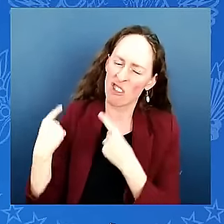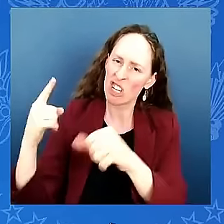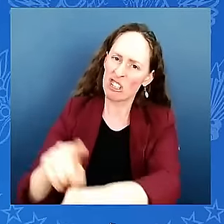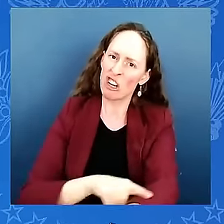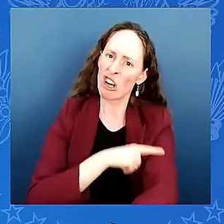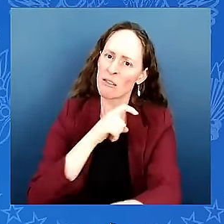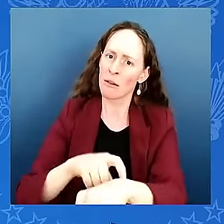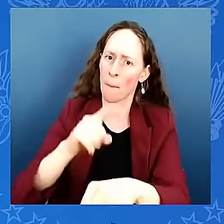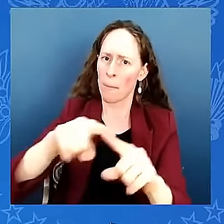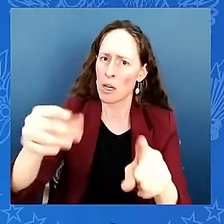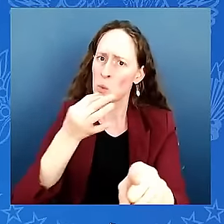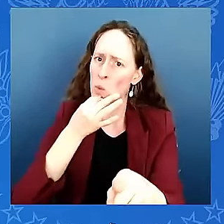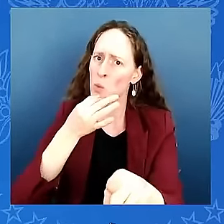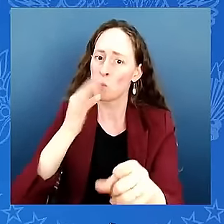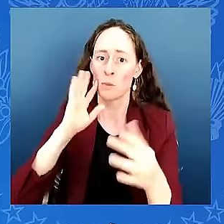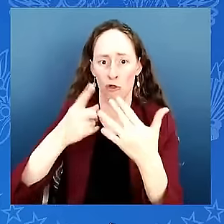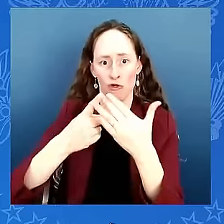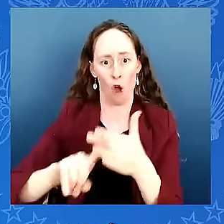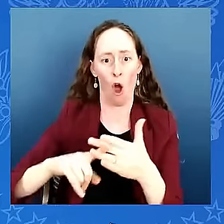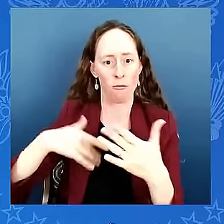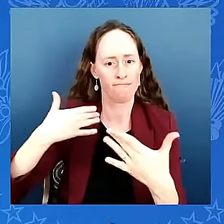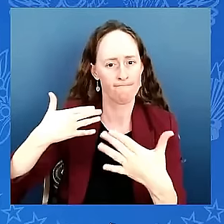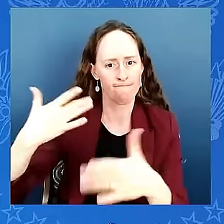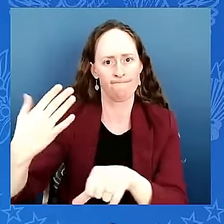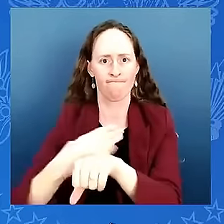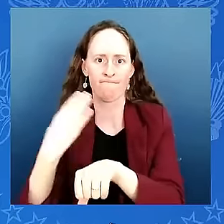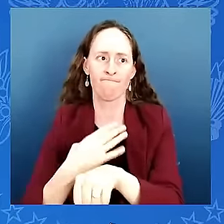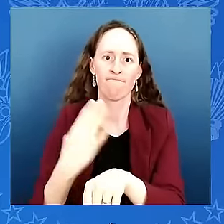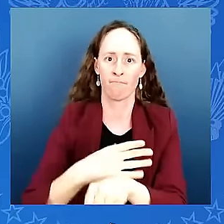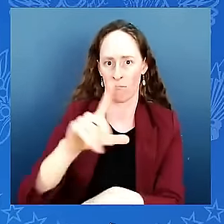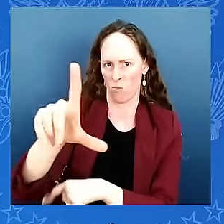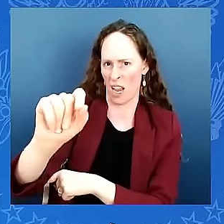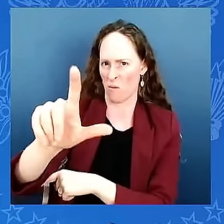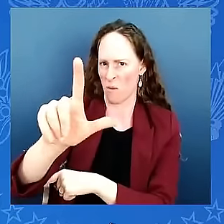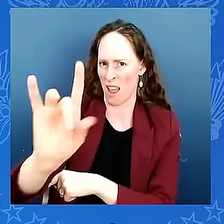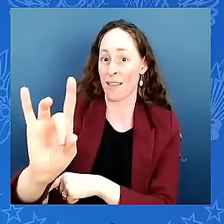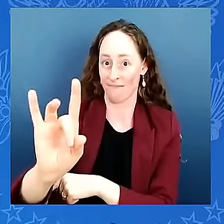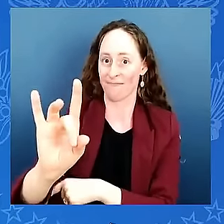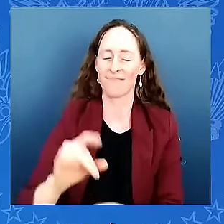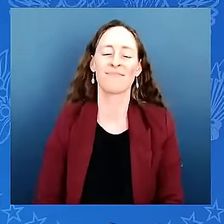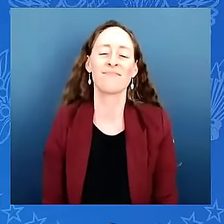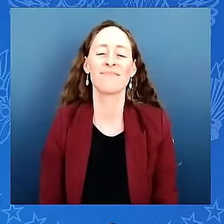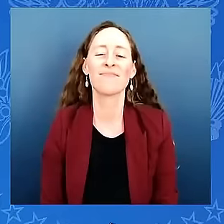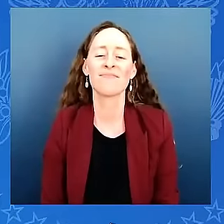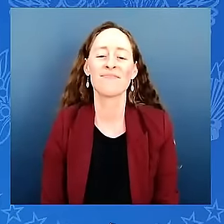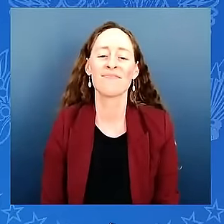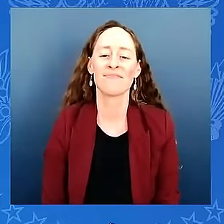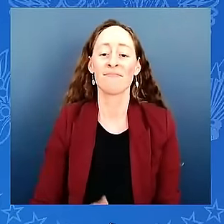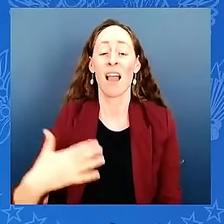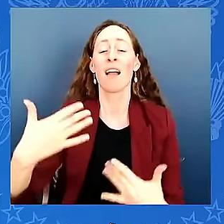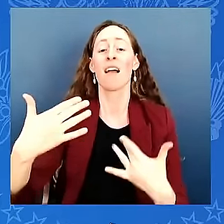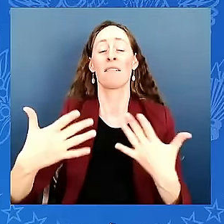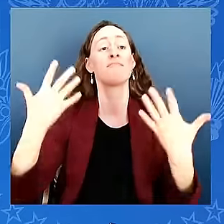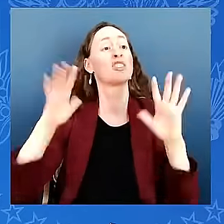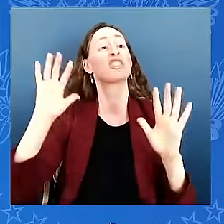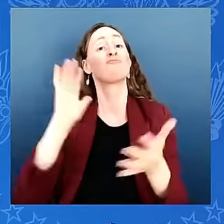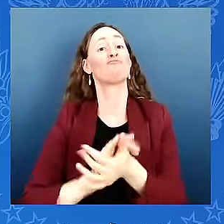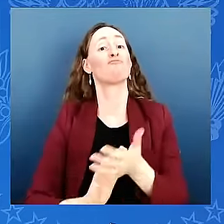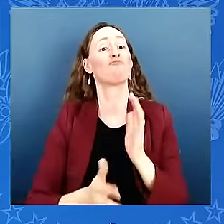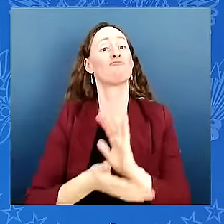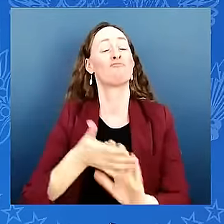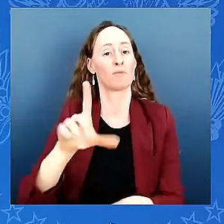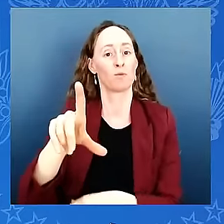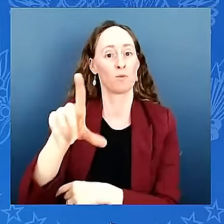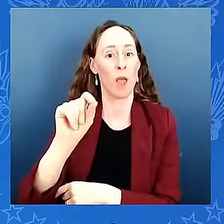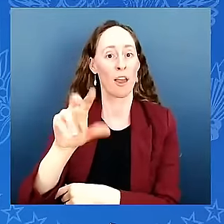and be completed by in early 31 so it's to take a little time but it's going to be complete it's going to be done the money